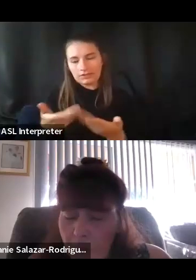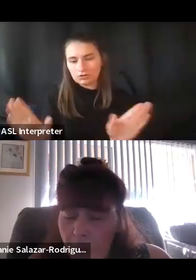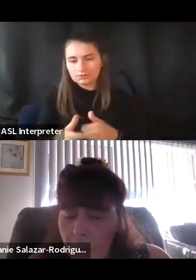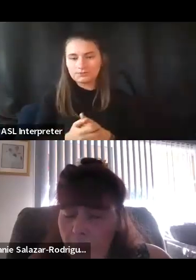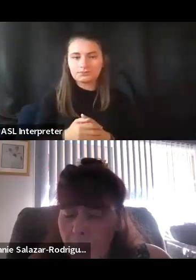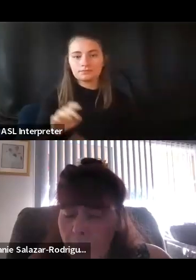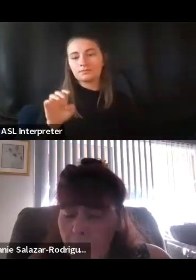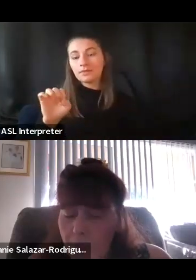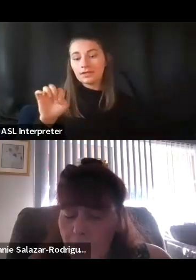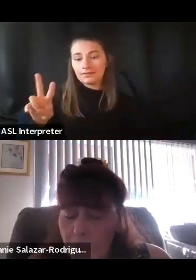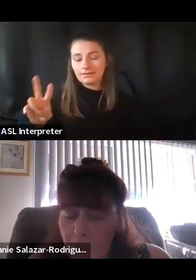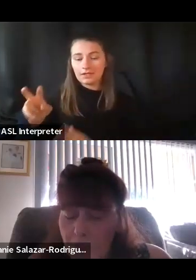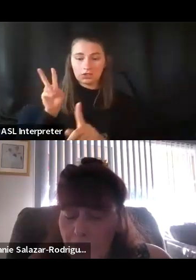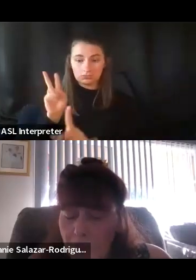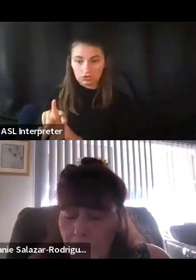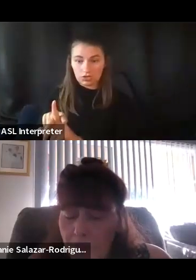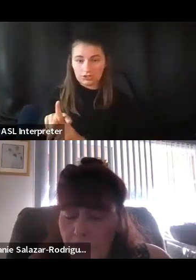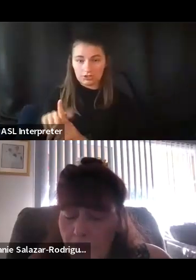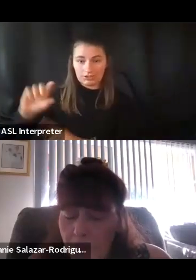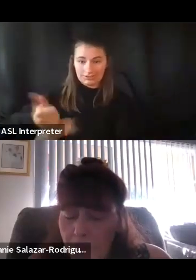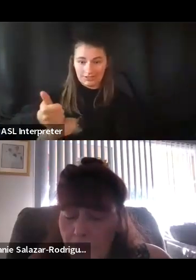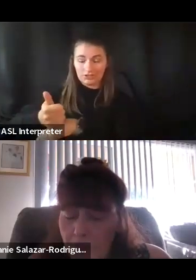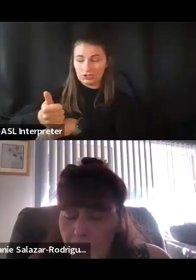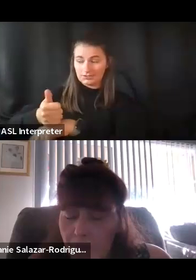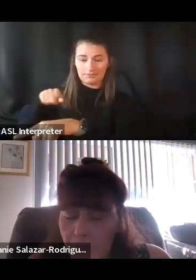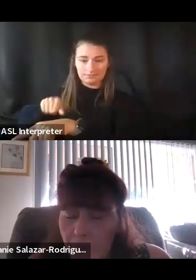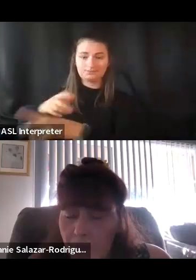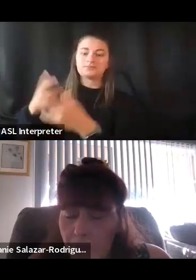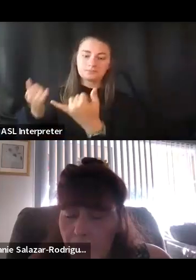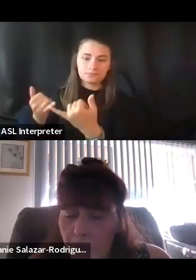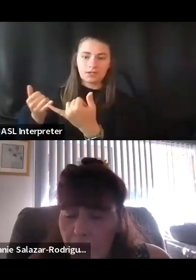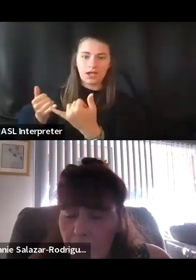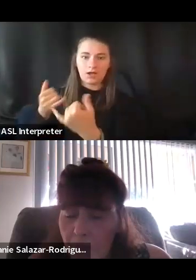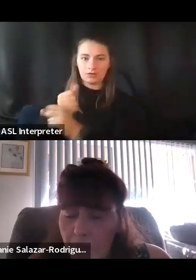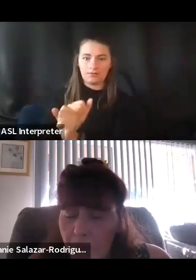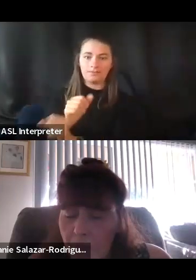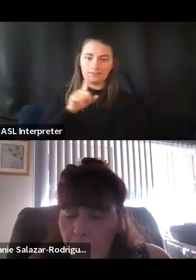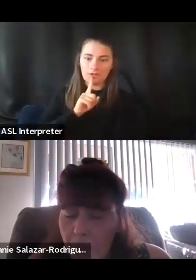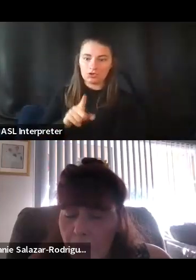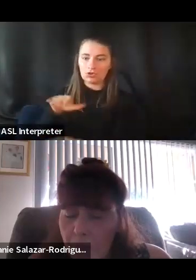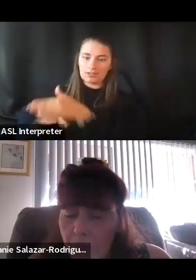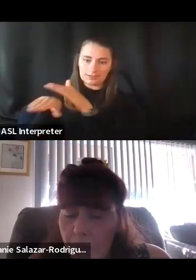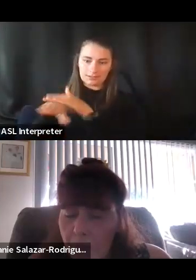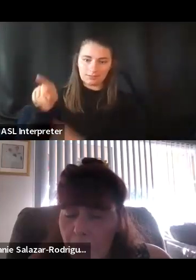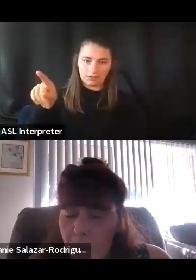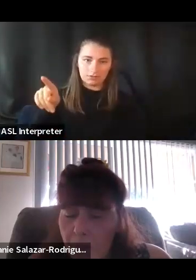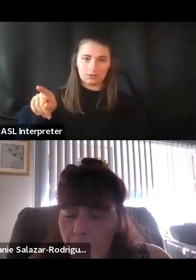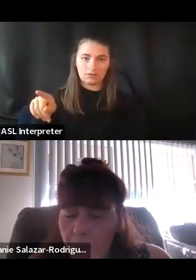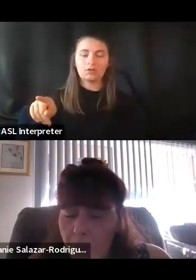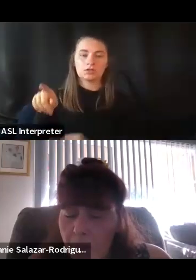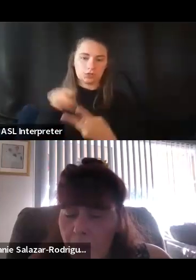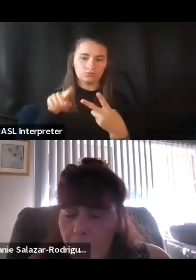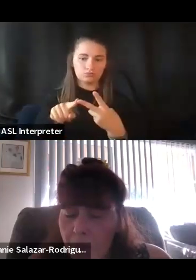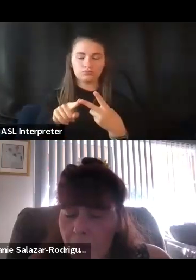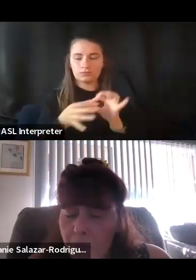as EV charging stations get installed, that we're making those charging stations accessible. So those are those two bills around transportation